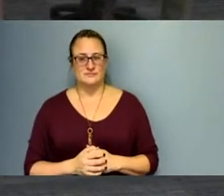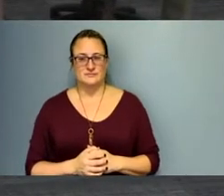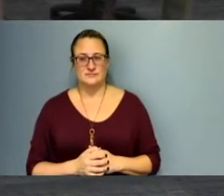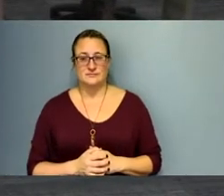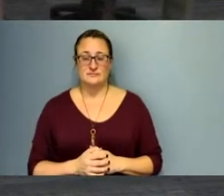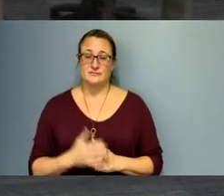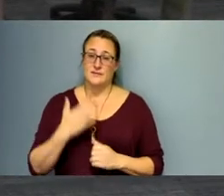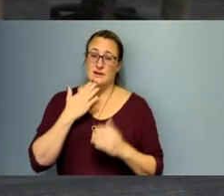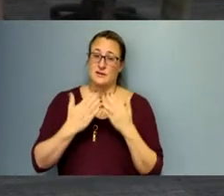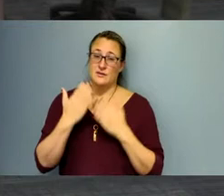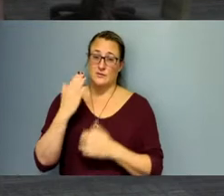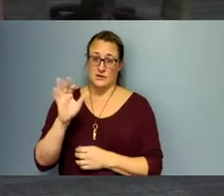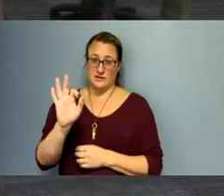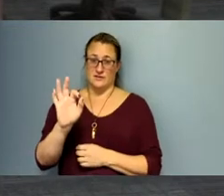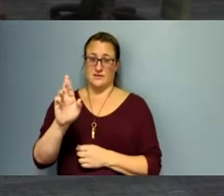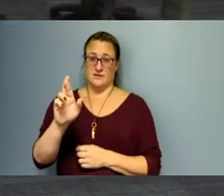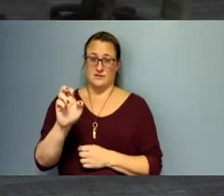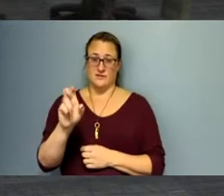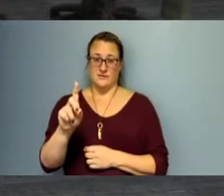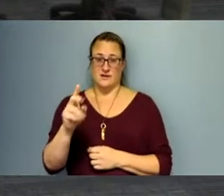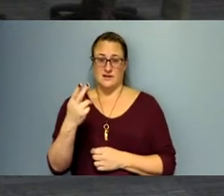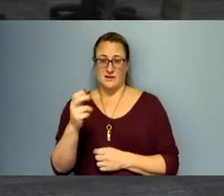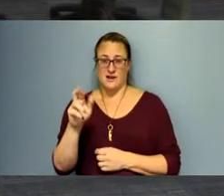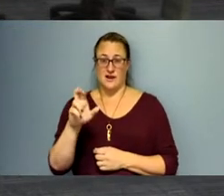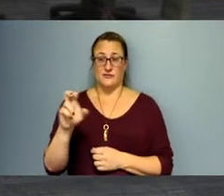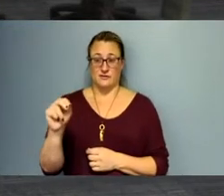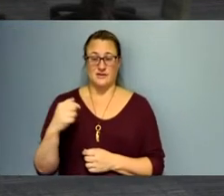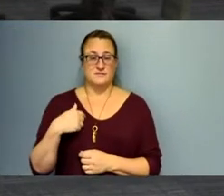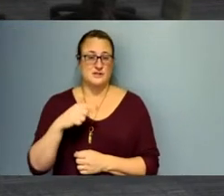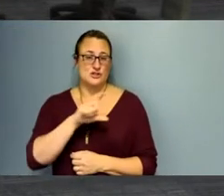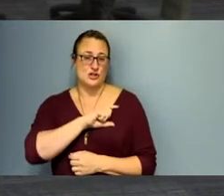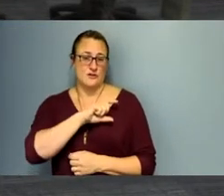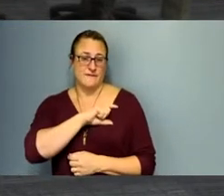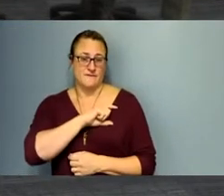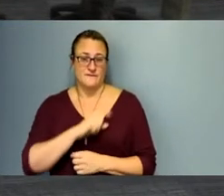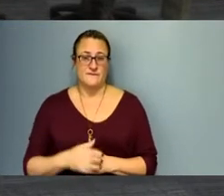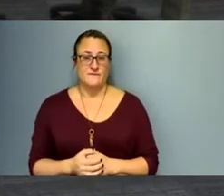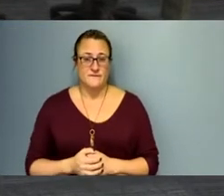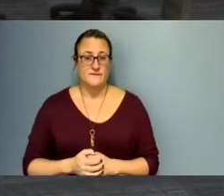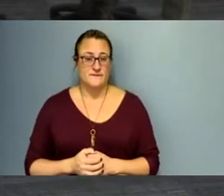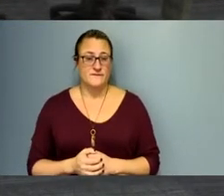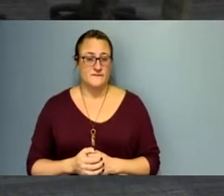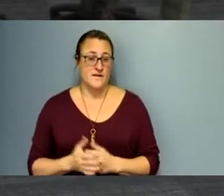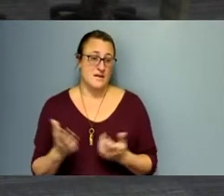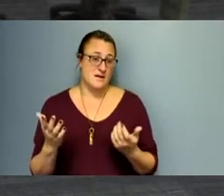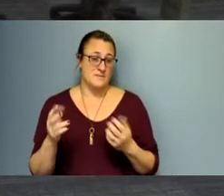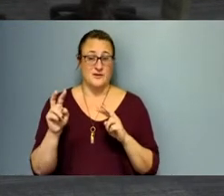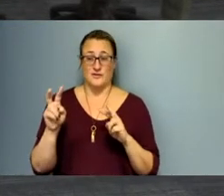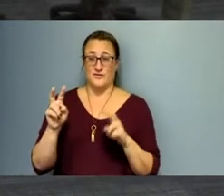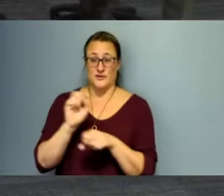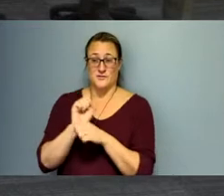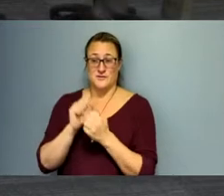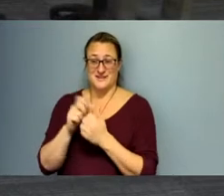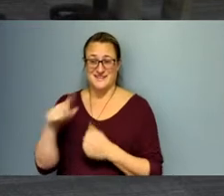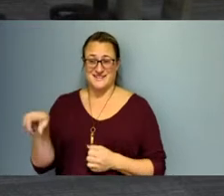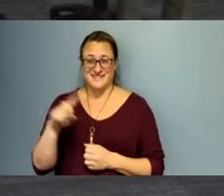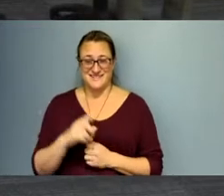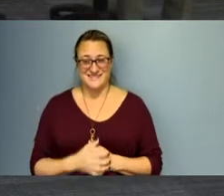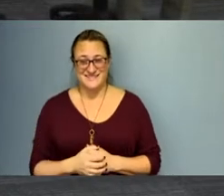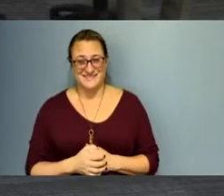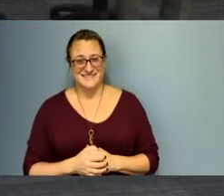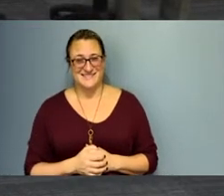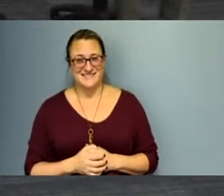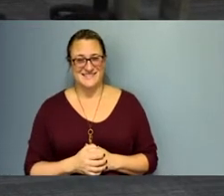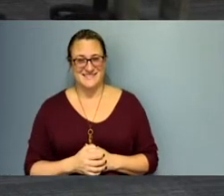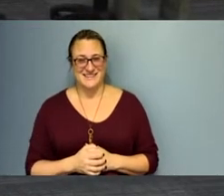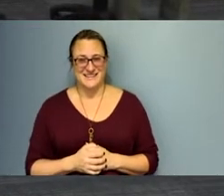Good morning, Fred Herron. I'm the sheriff, and I guess I should just say I look forward to working with everybody, but it seems like